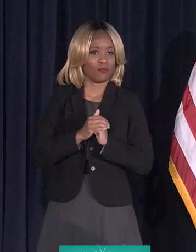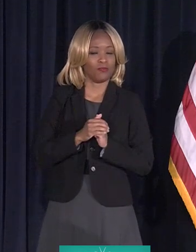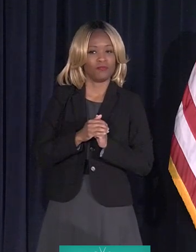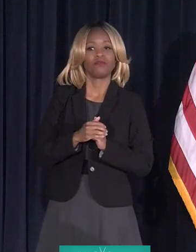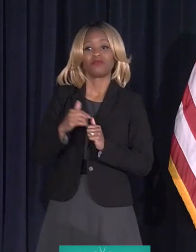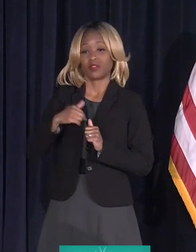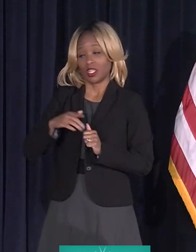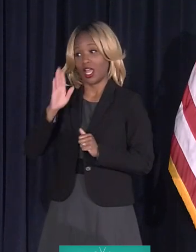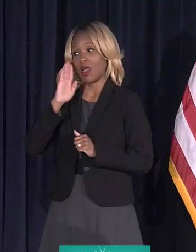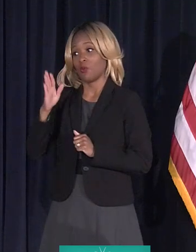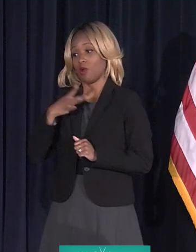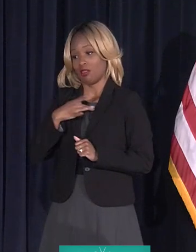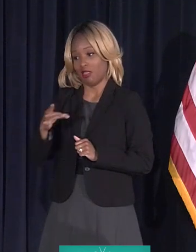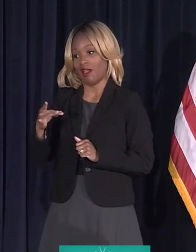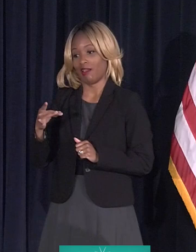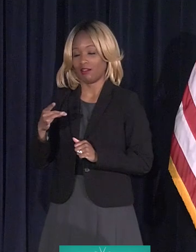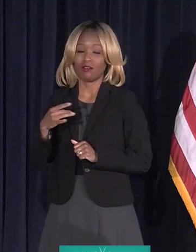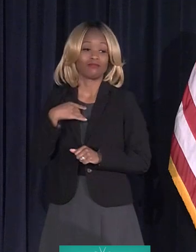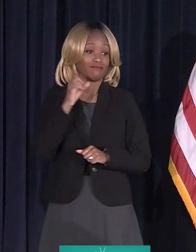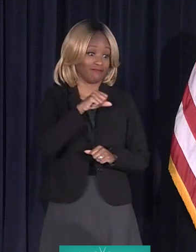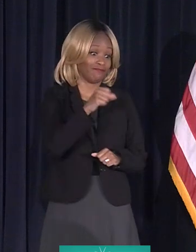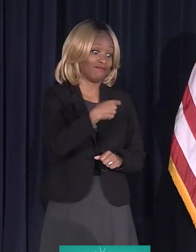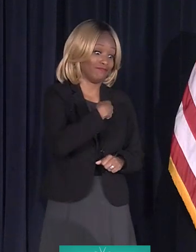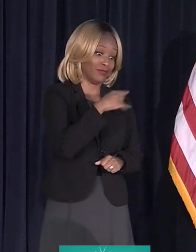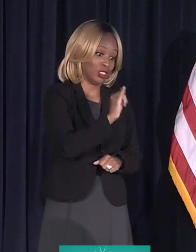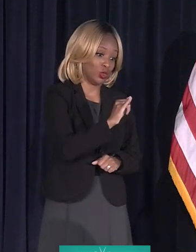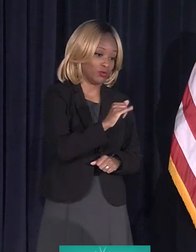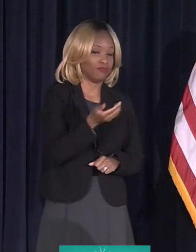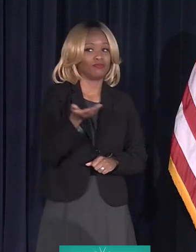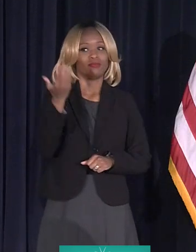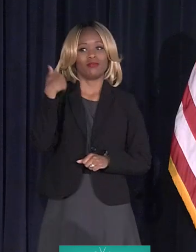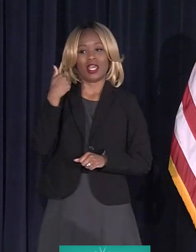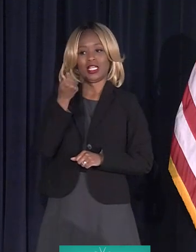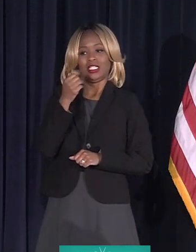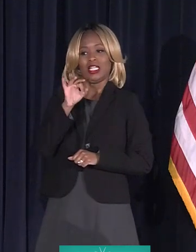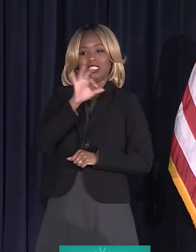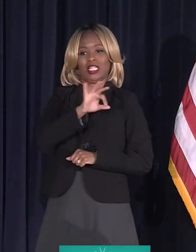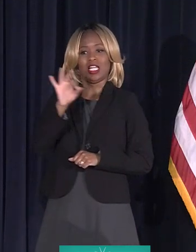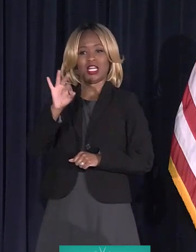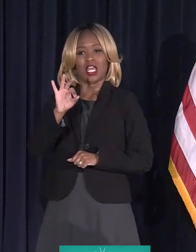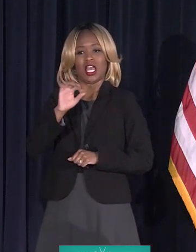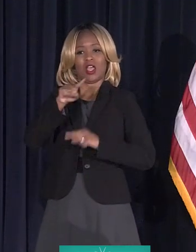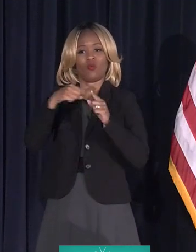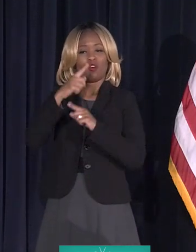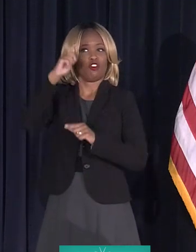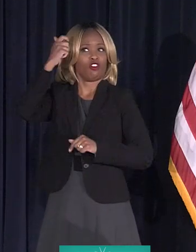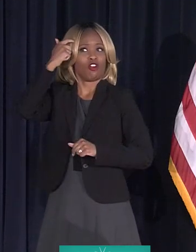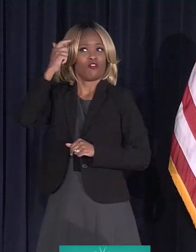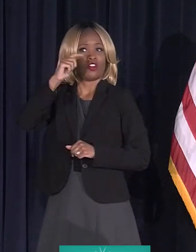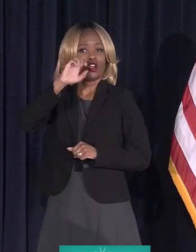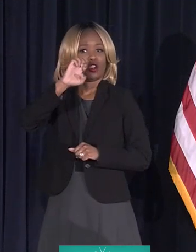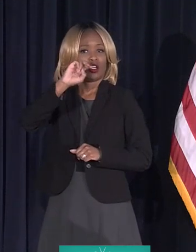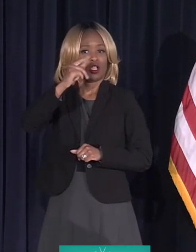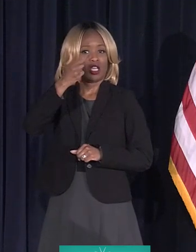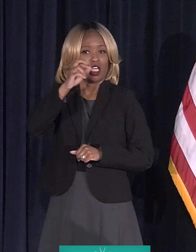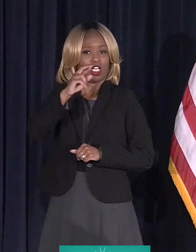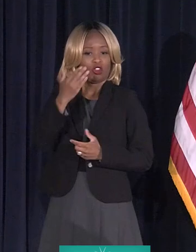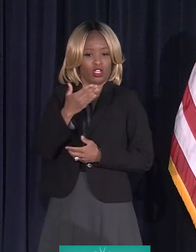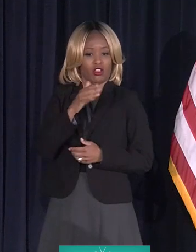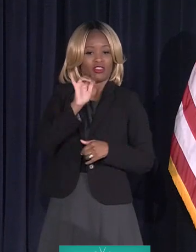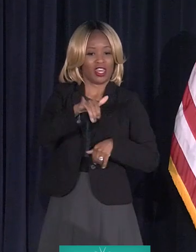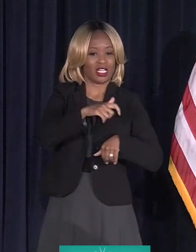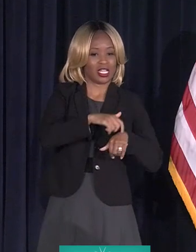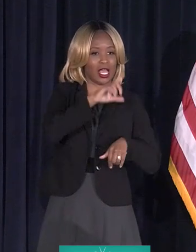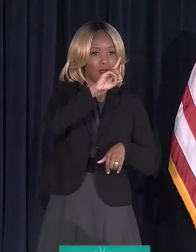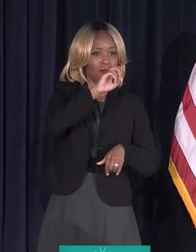that. Yeah, I would too. In 1999, when John Engler was governor, and Dennis Archer was the mayor,